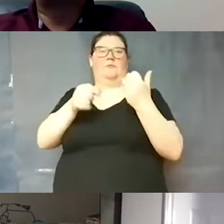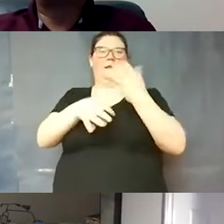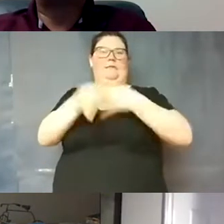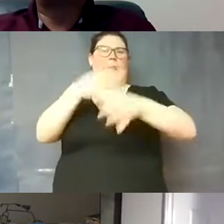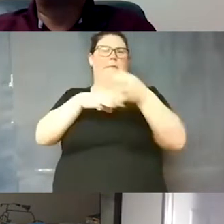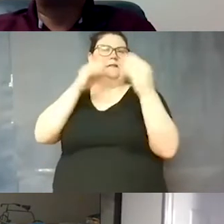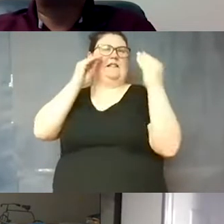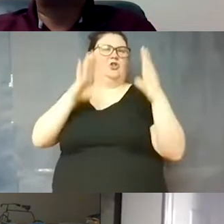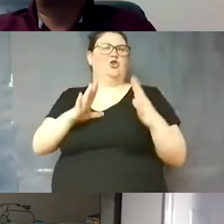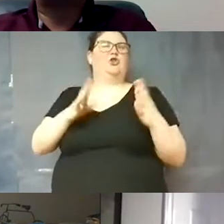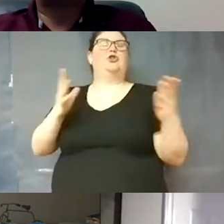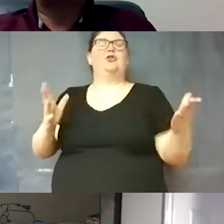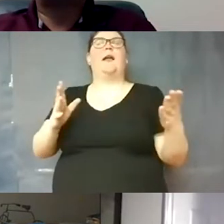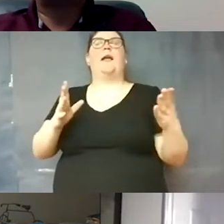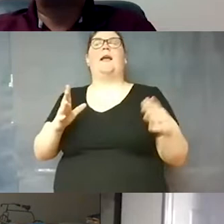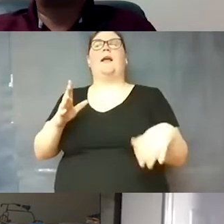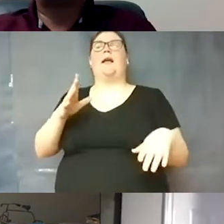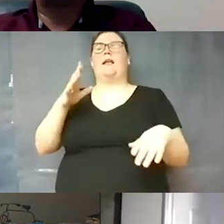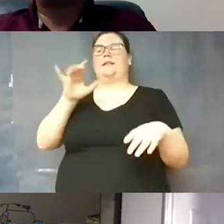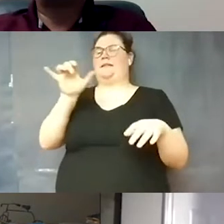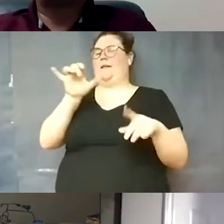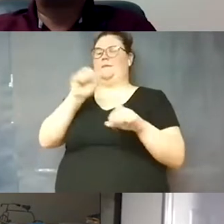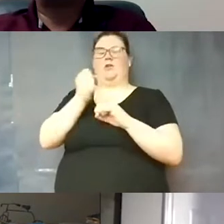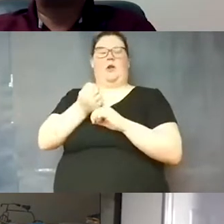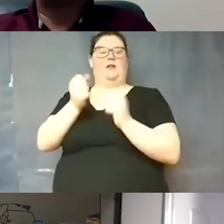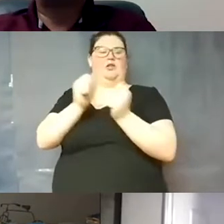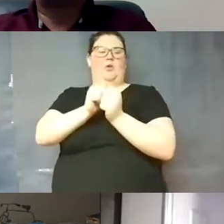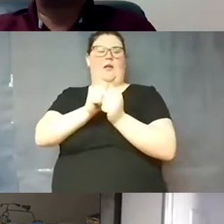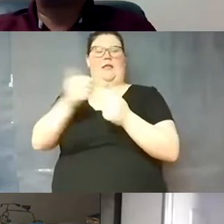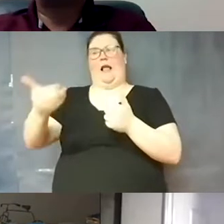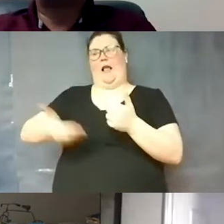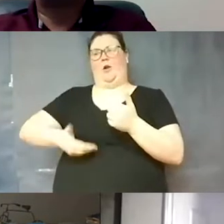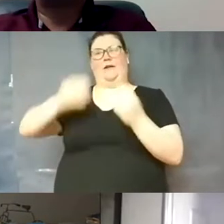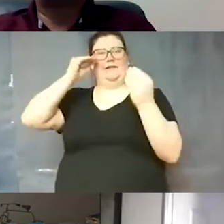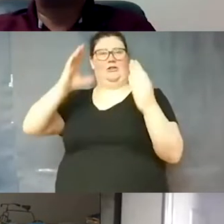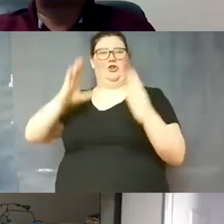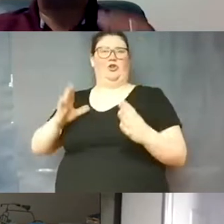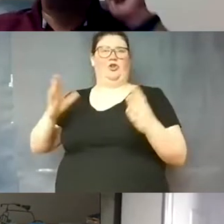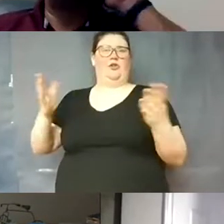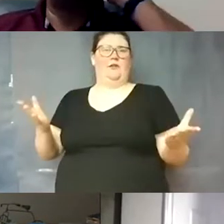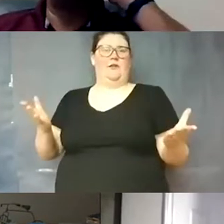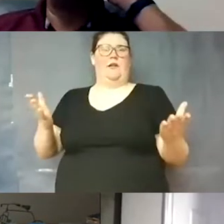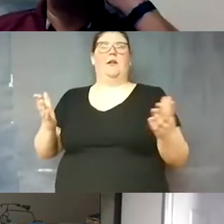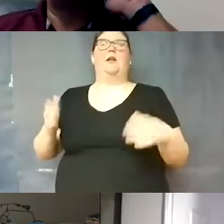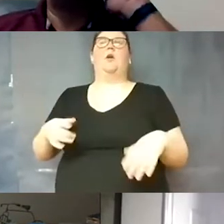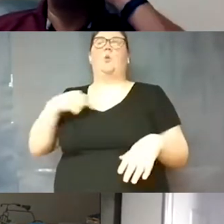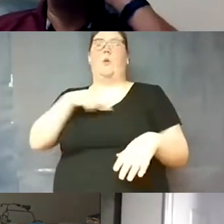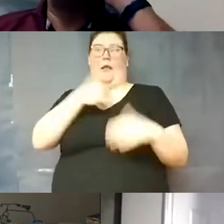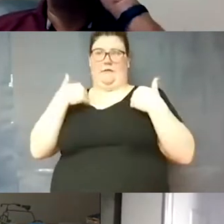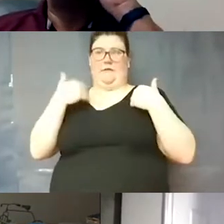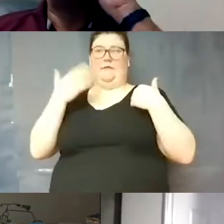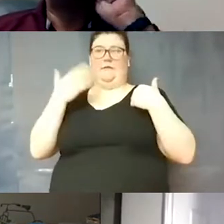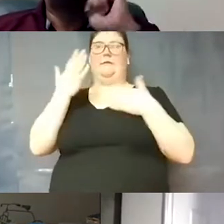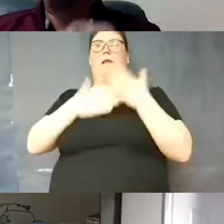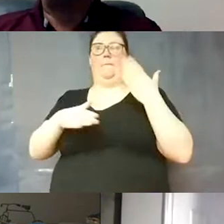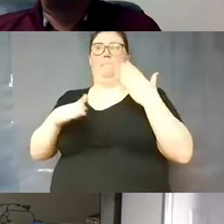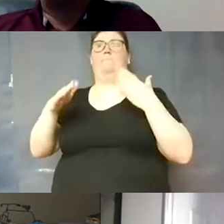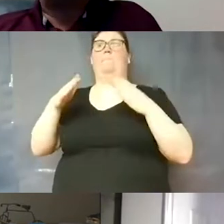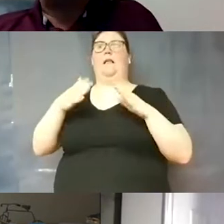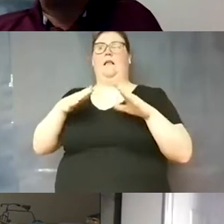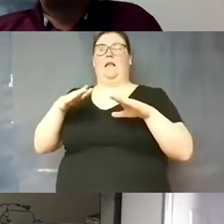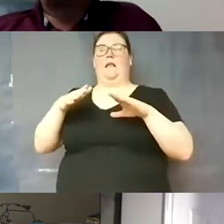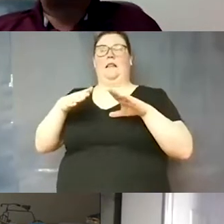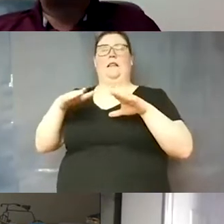situation as we are with hiring of teachers because we've had some teachers leave for various reasons